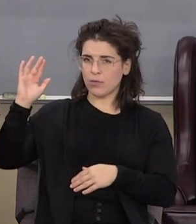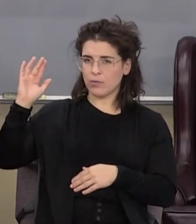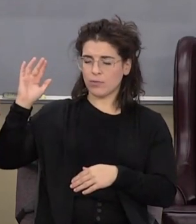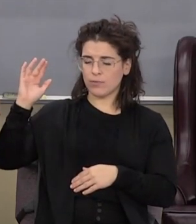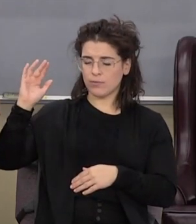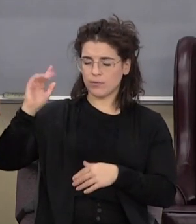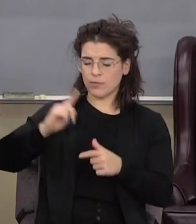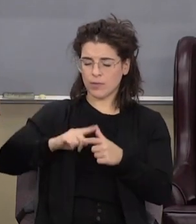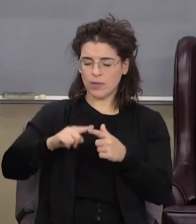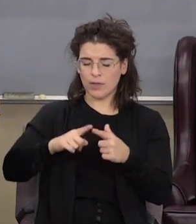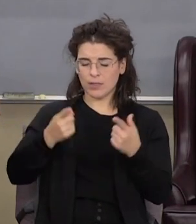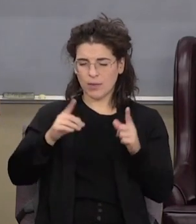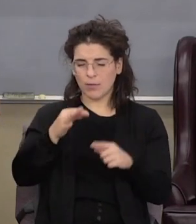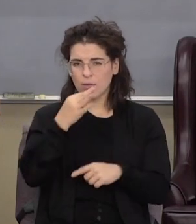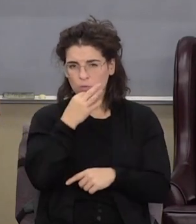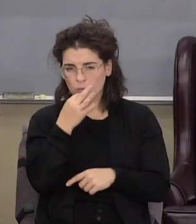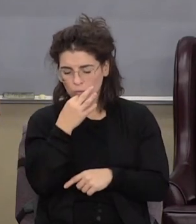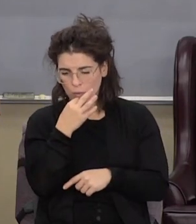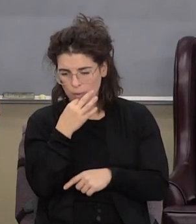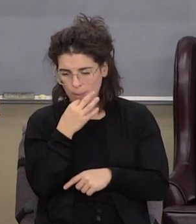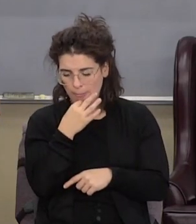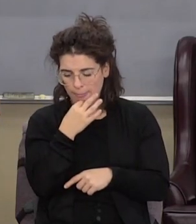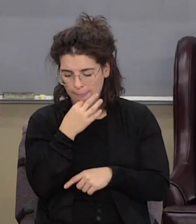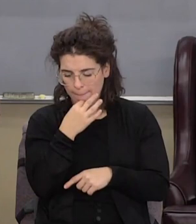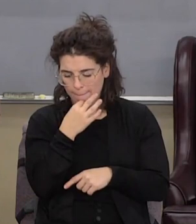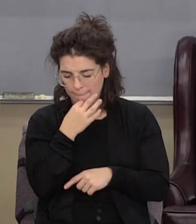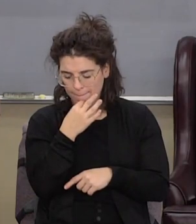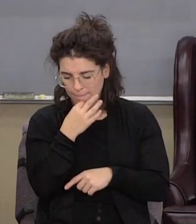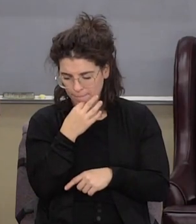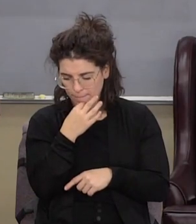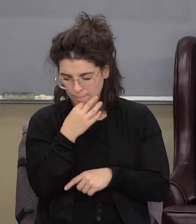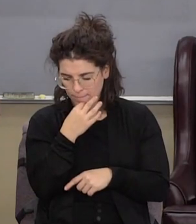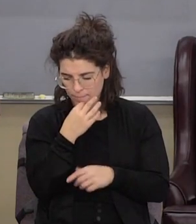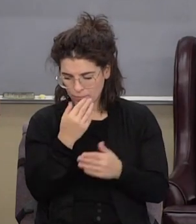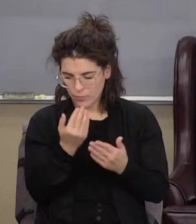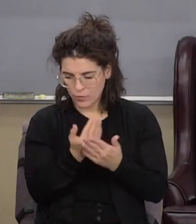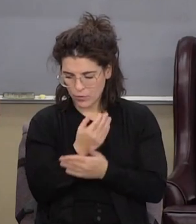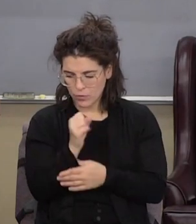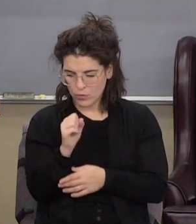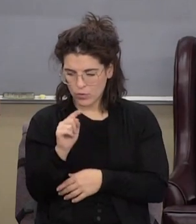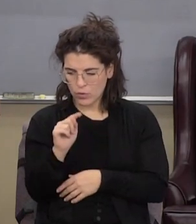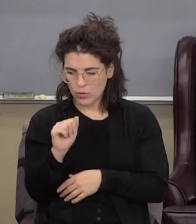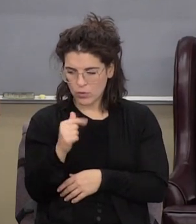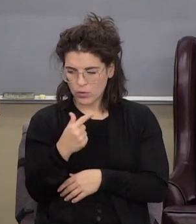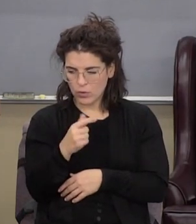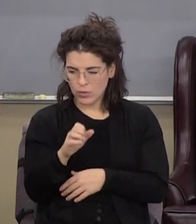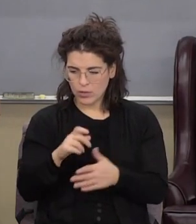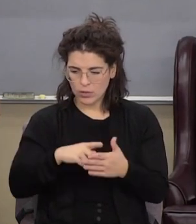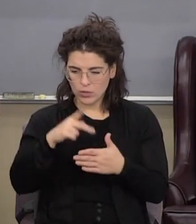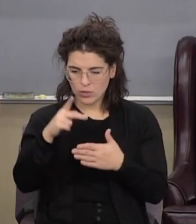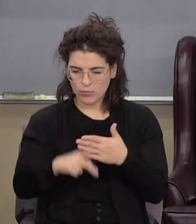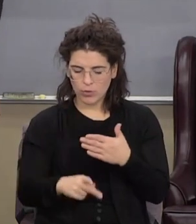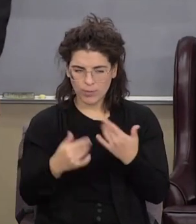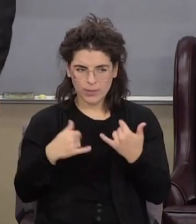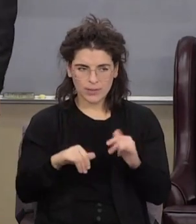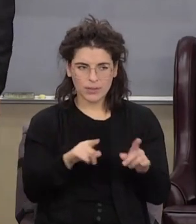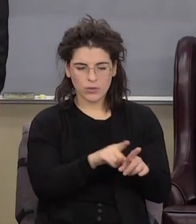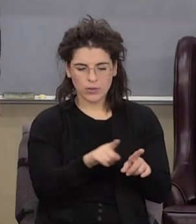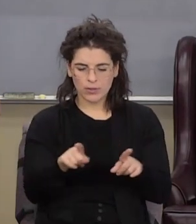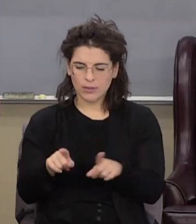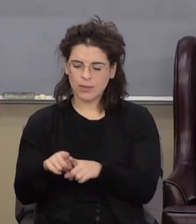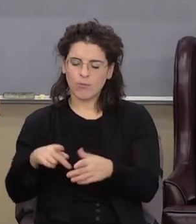it's at hand in here. We're going to study about that. When it comes at hand, there's a new stage in the program. It's still the same program.